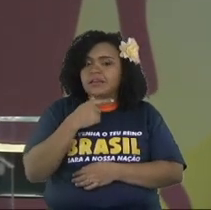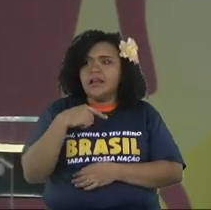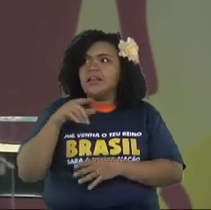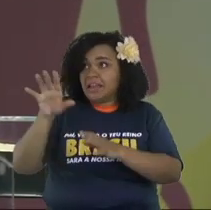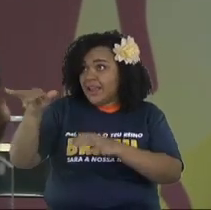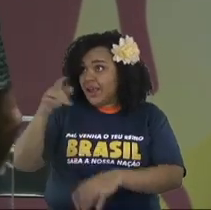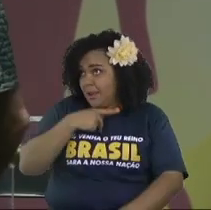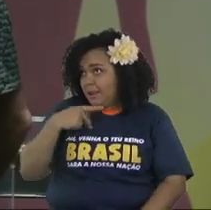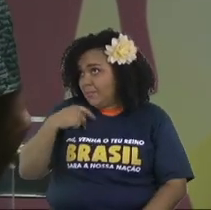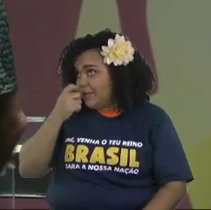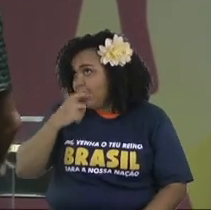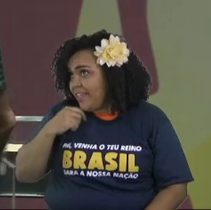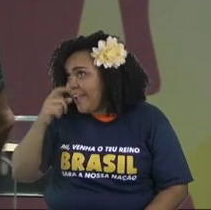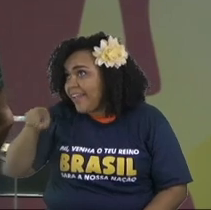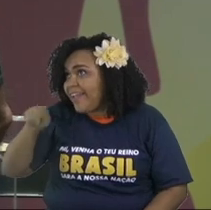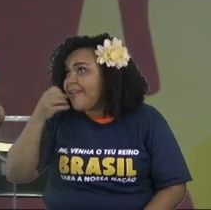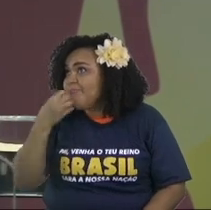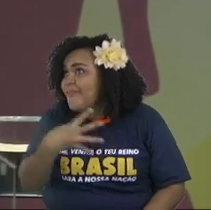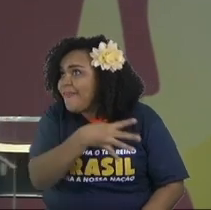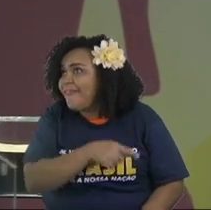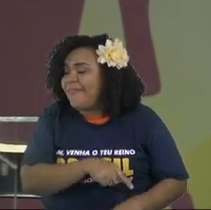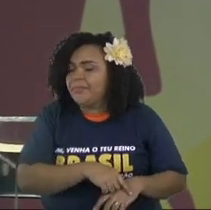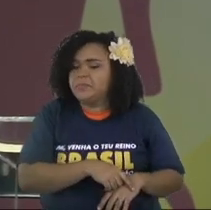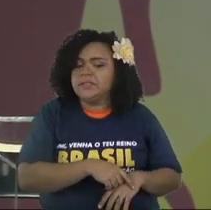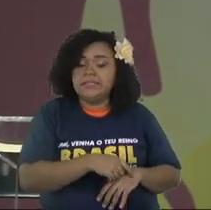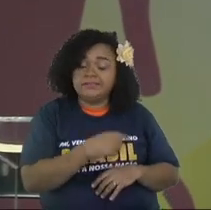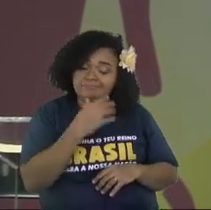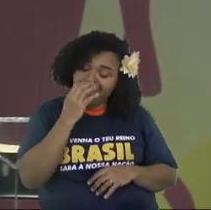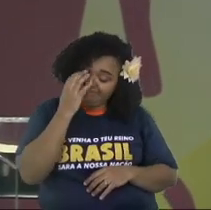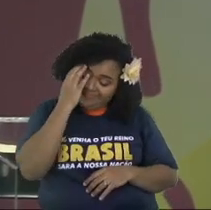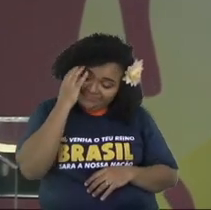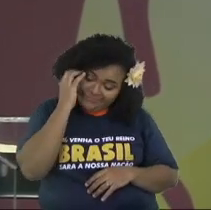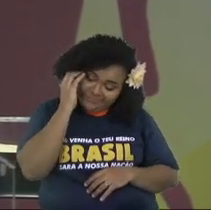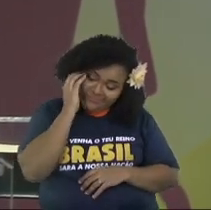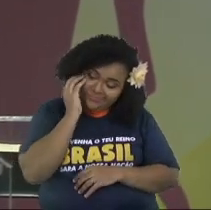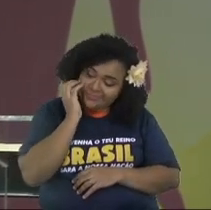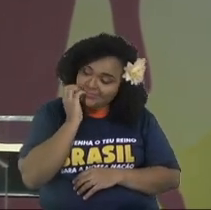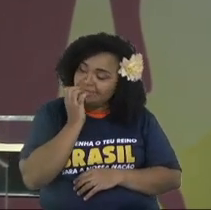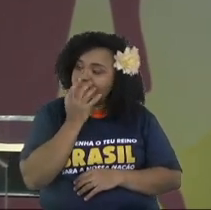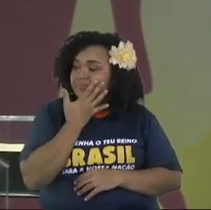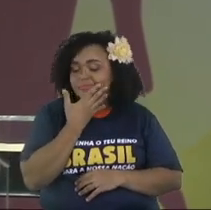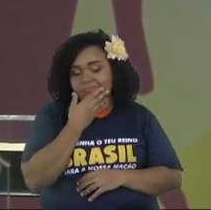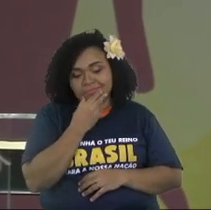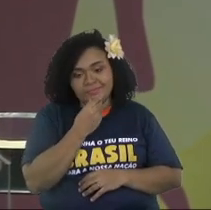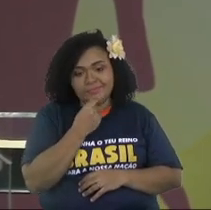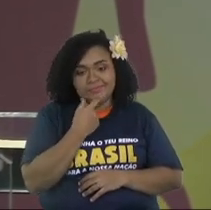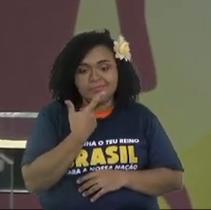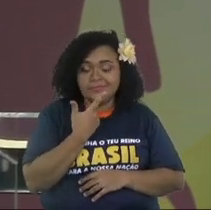I said, and I was like, well, if I would do this for you,